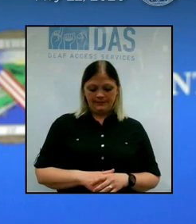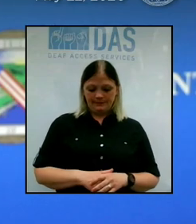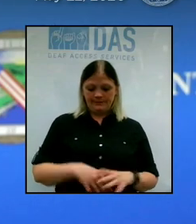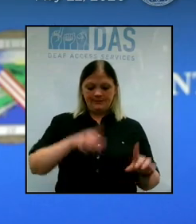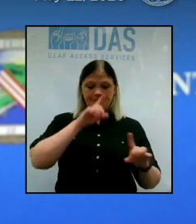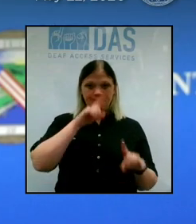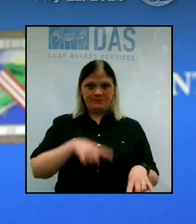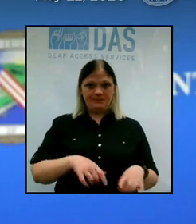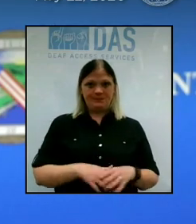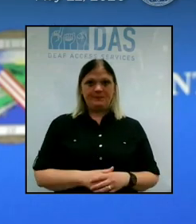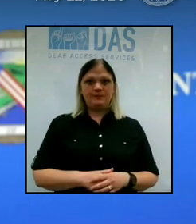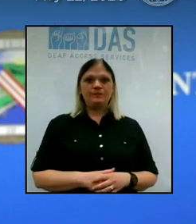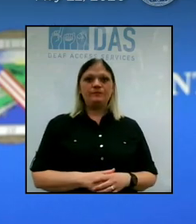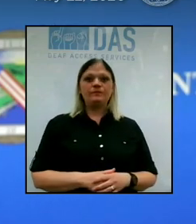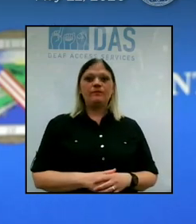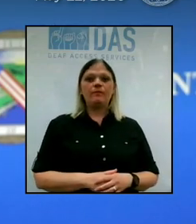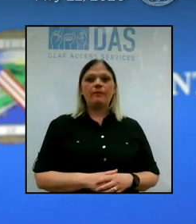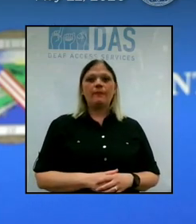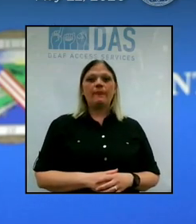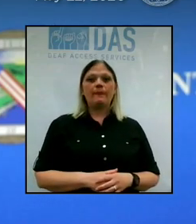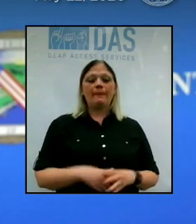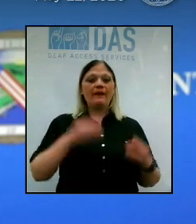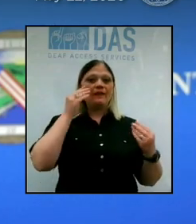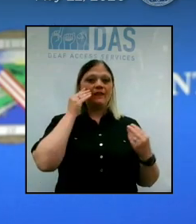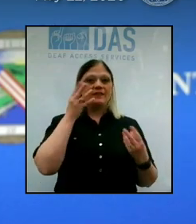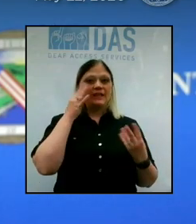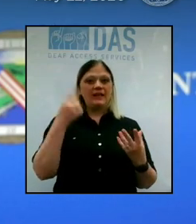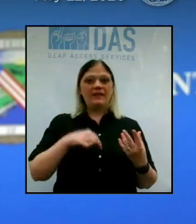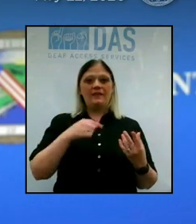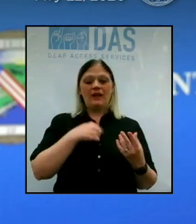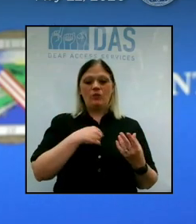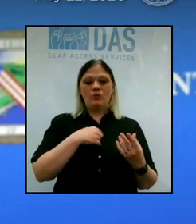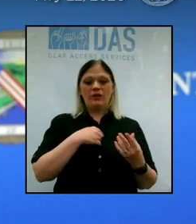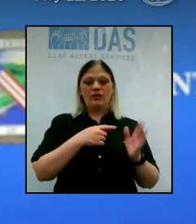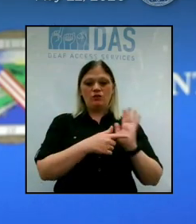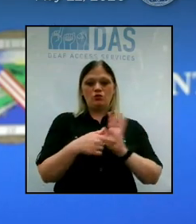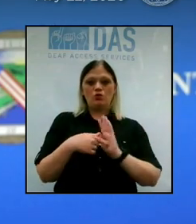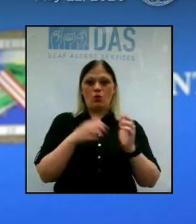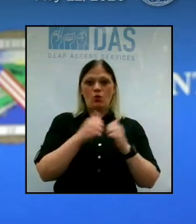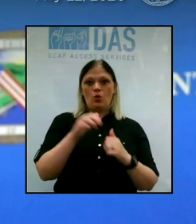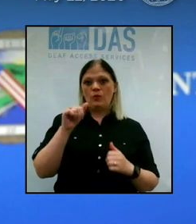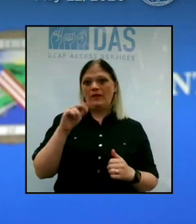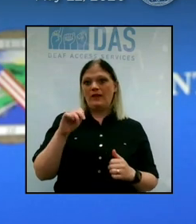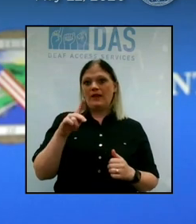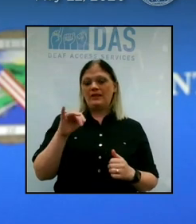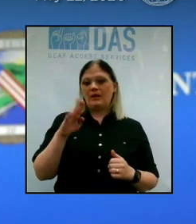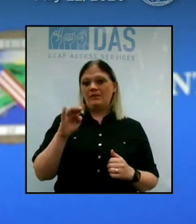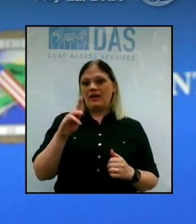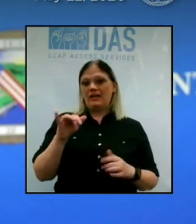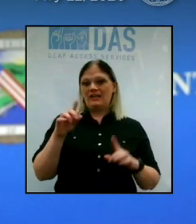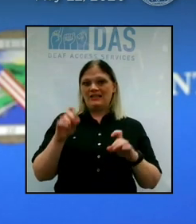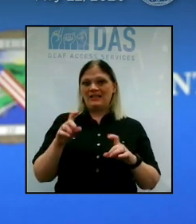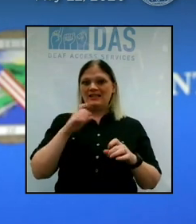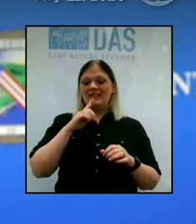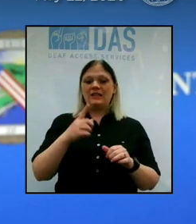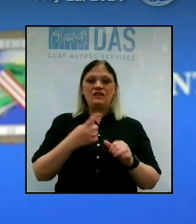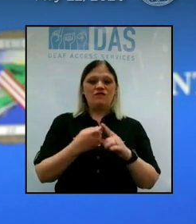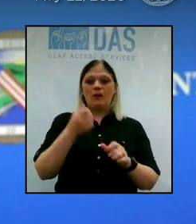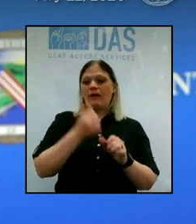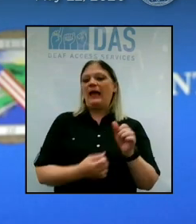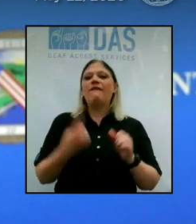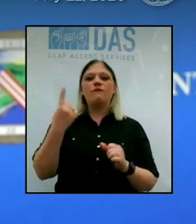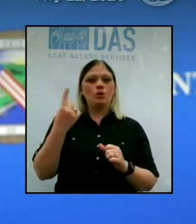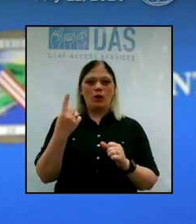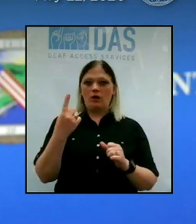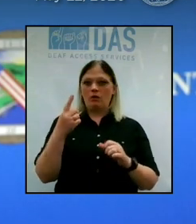these data that we're presenting with antibody testing are from every place that tests antibodies